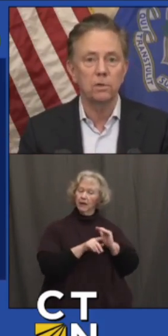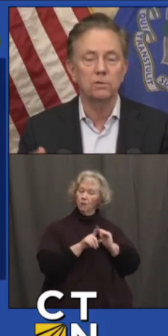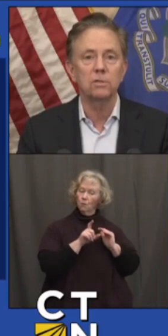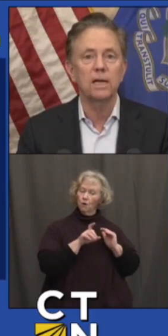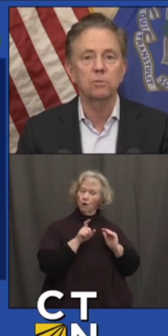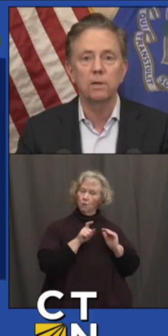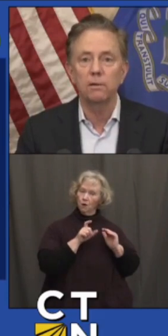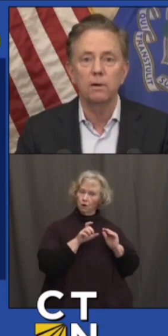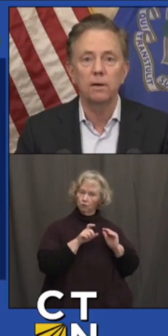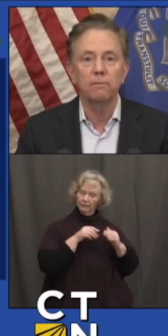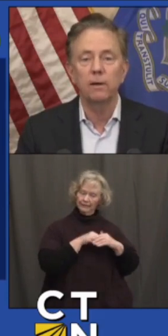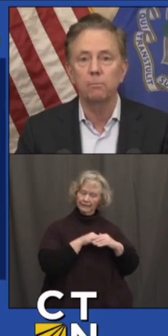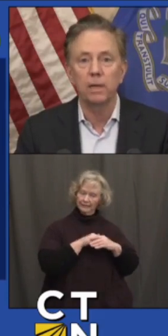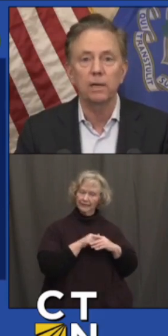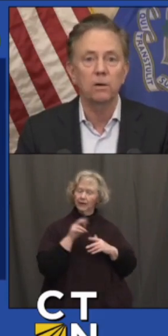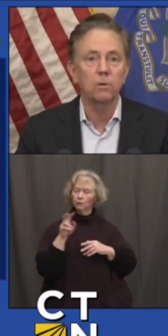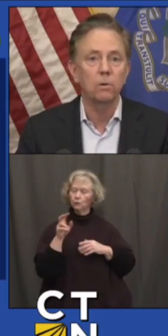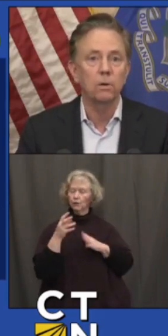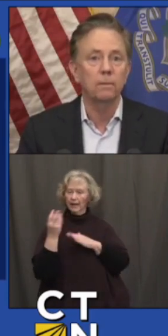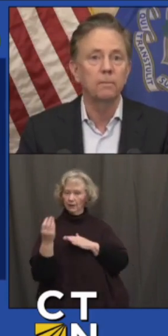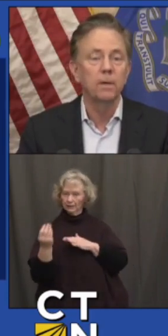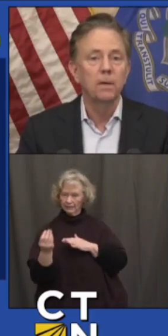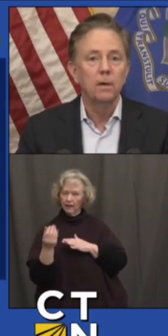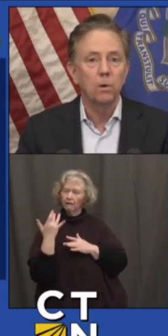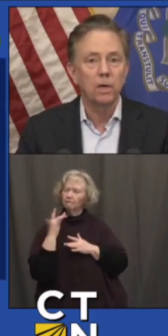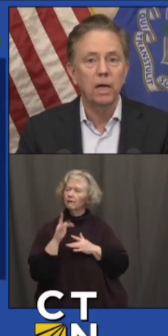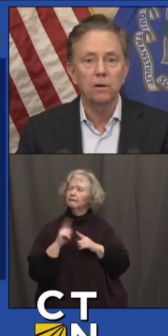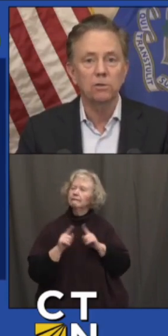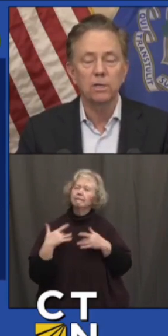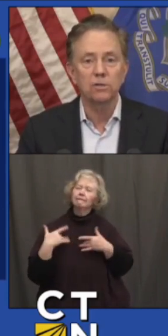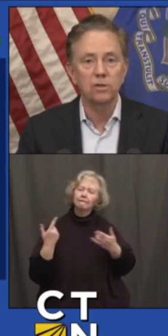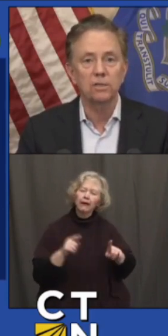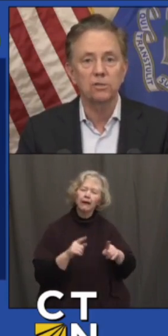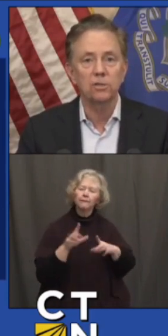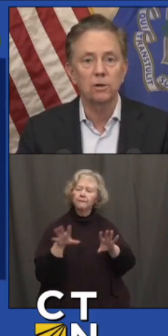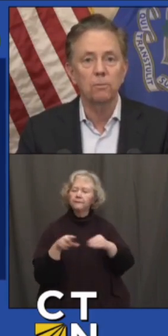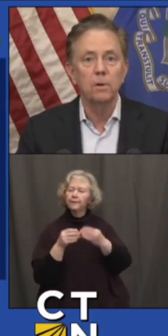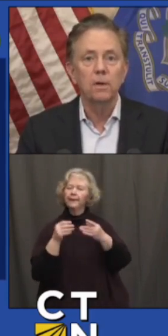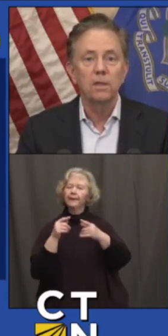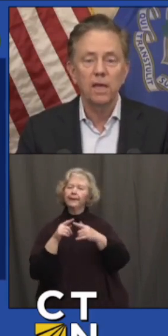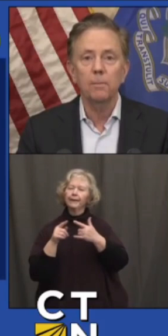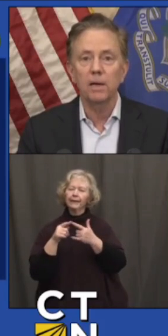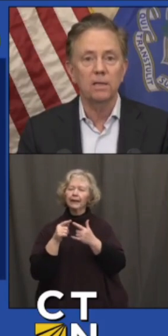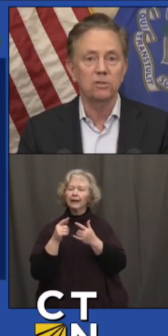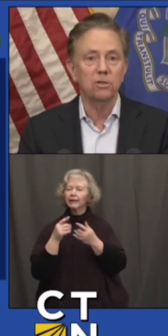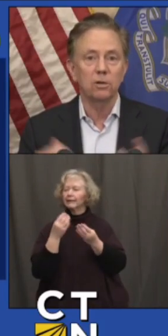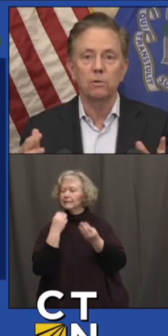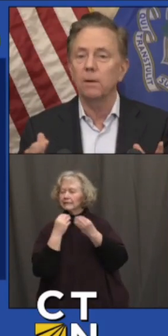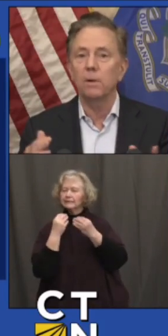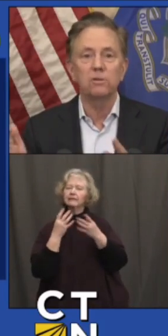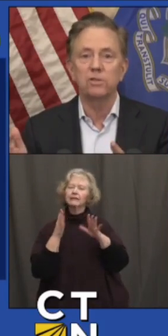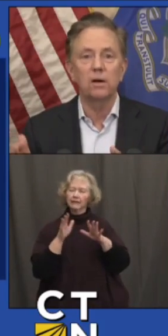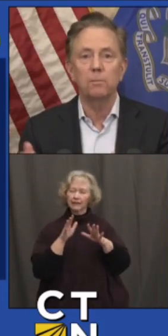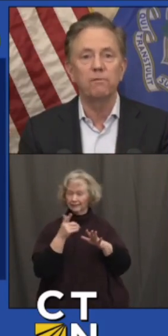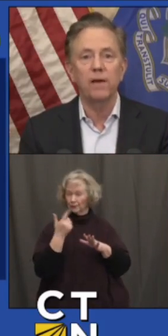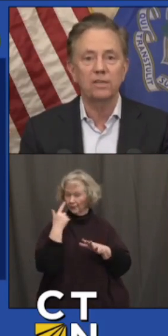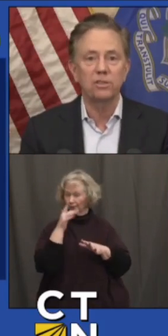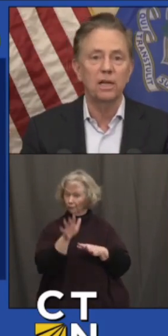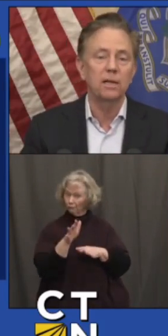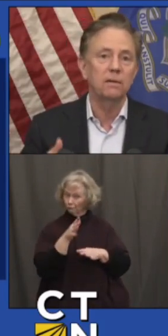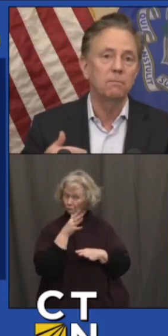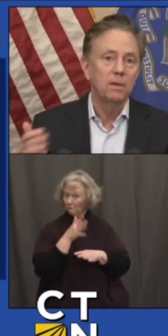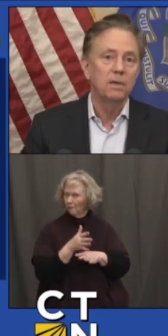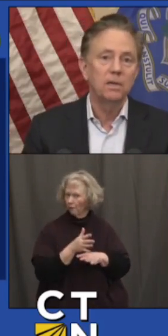outdoors. That's when the event planner or caterers and as such. So think about this. Your grandmother's now been